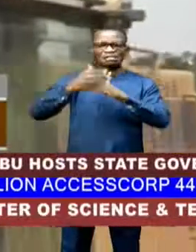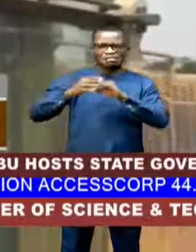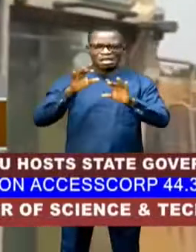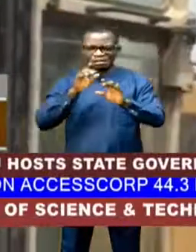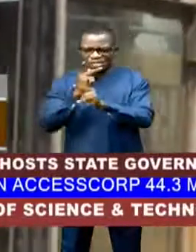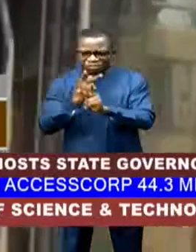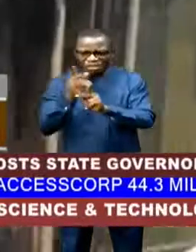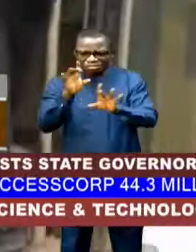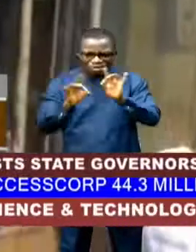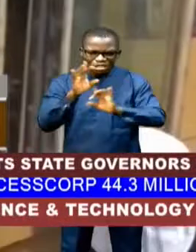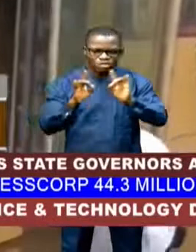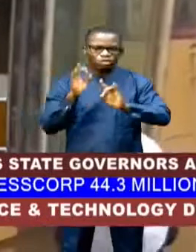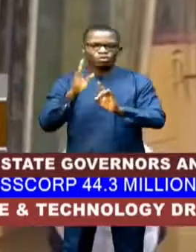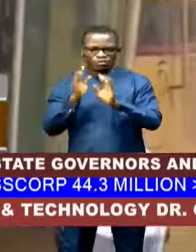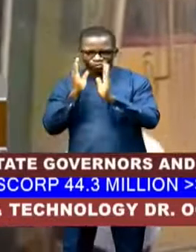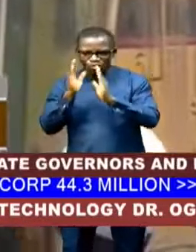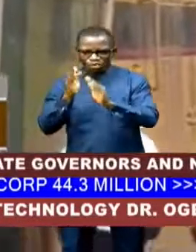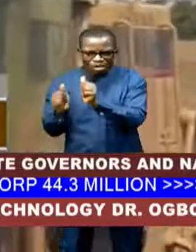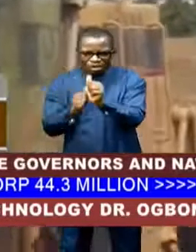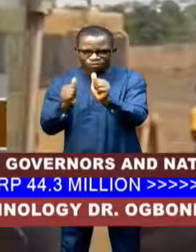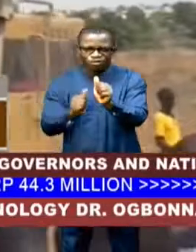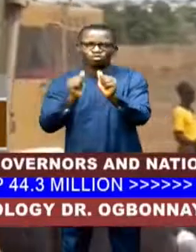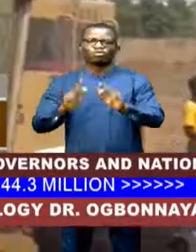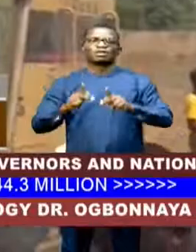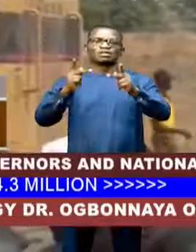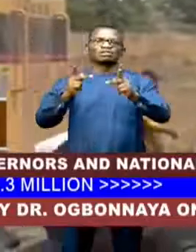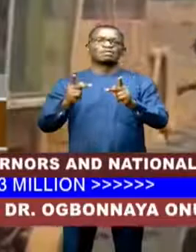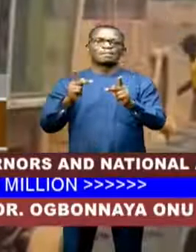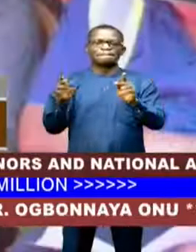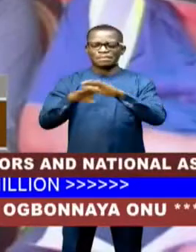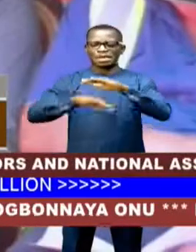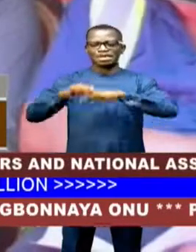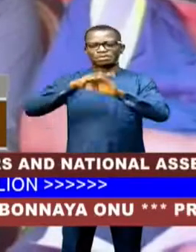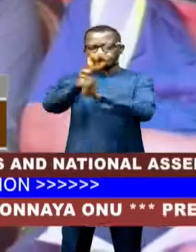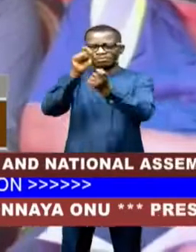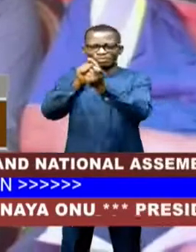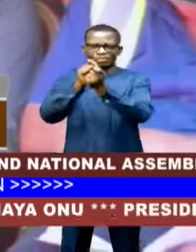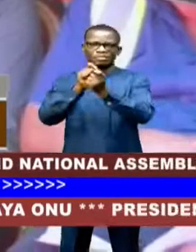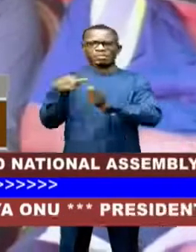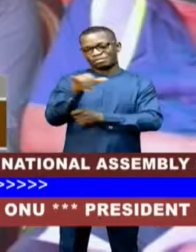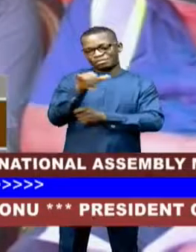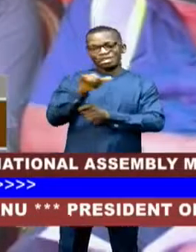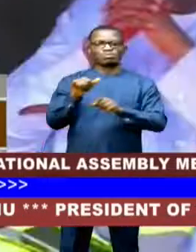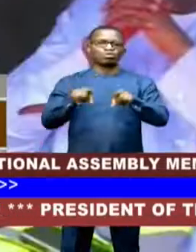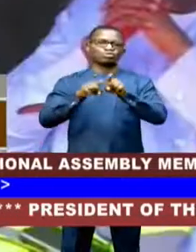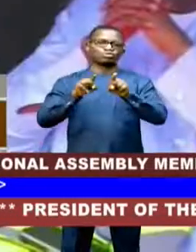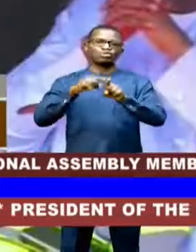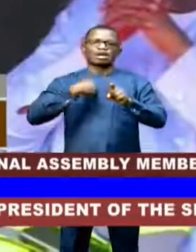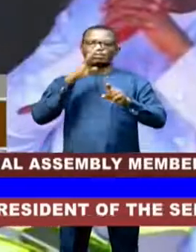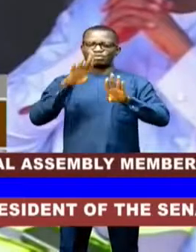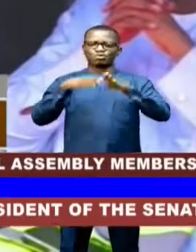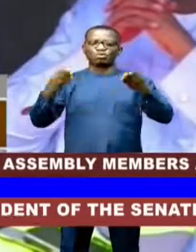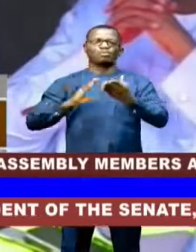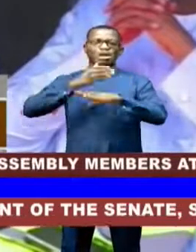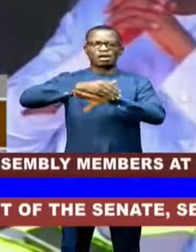will be closely monitored to deliver according to specifications. Similar events have also been flagged off across